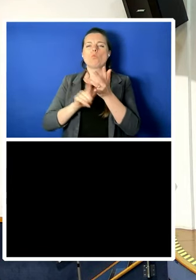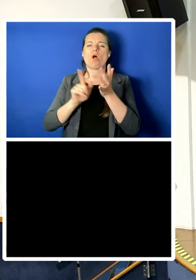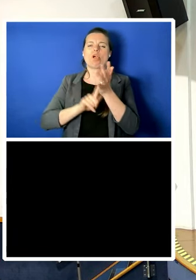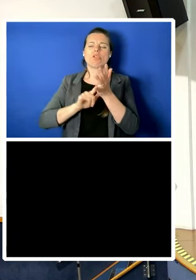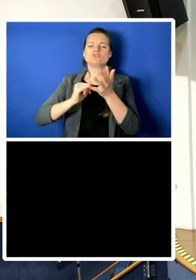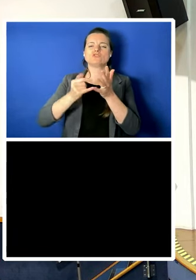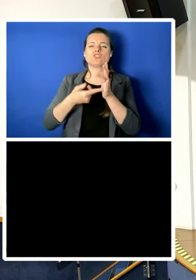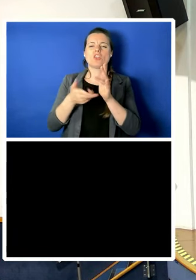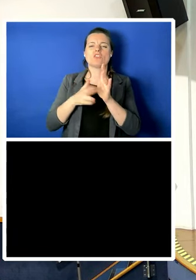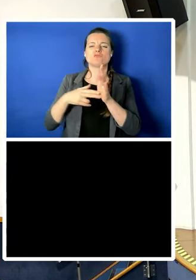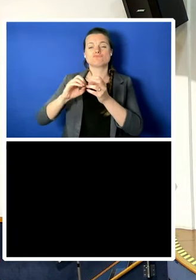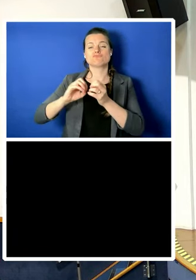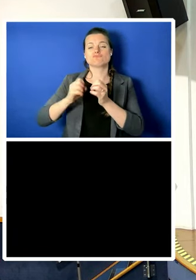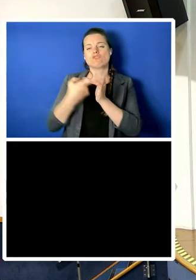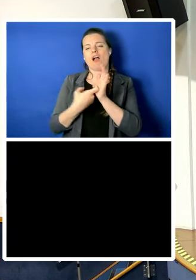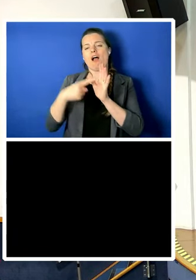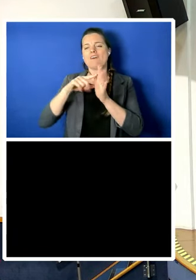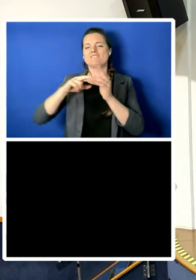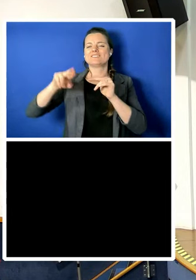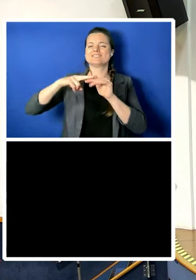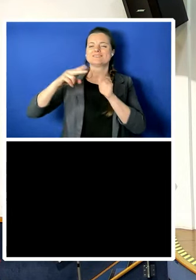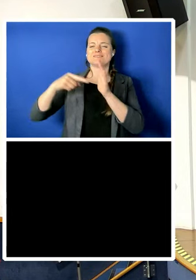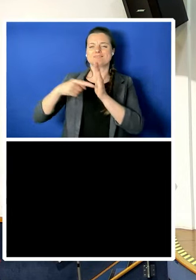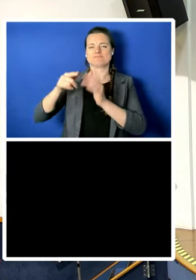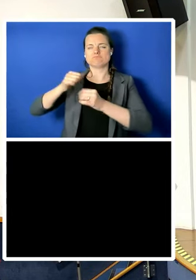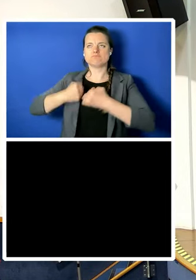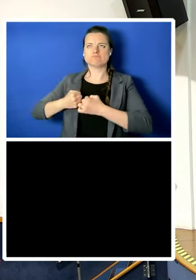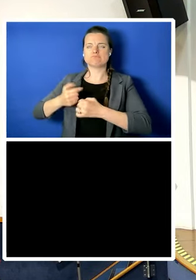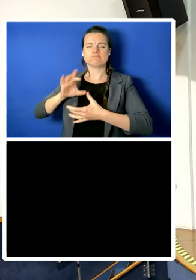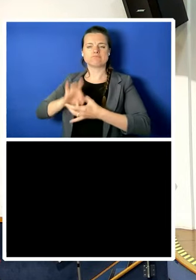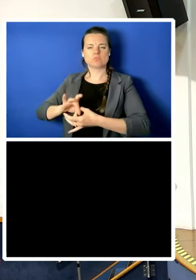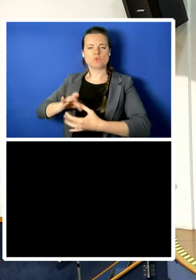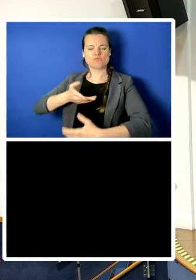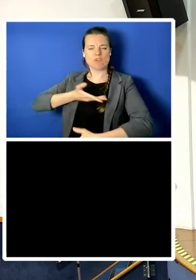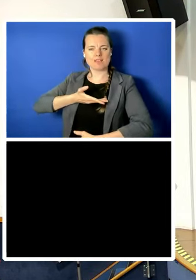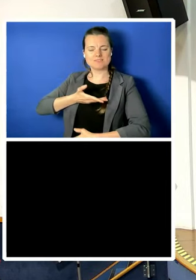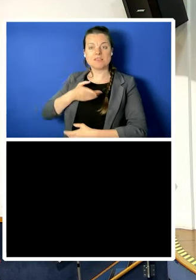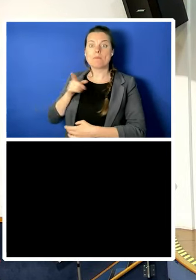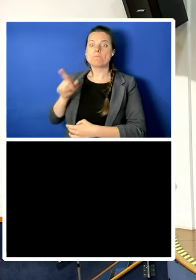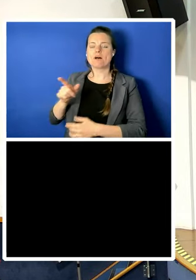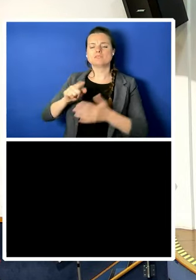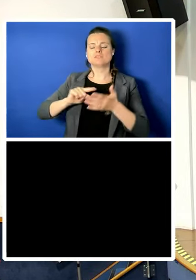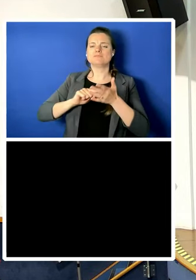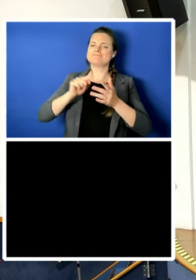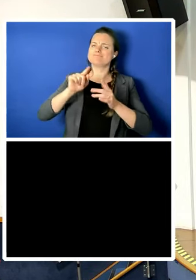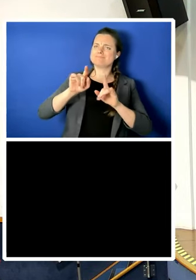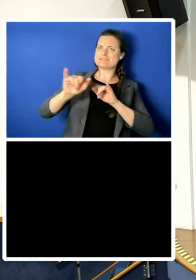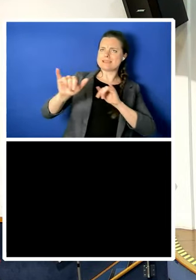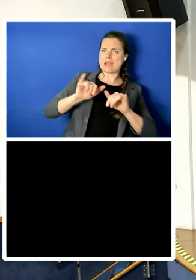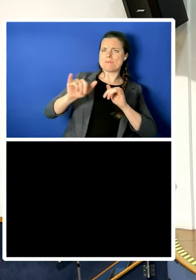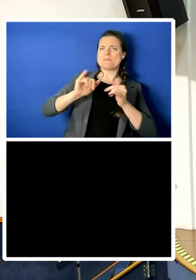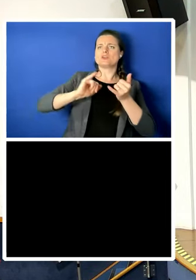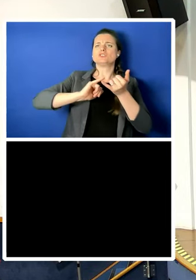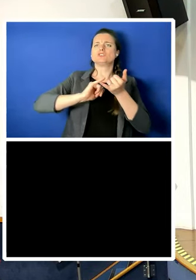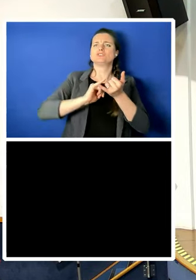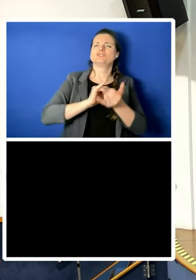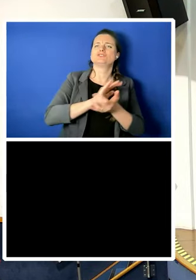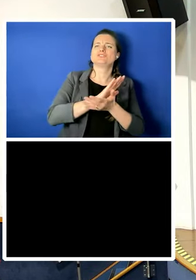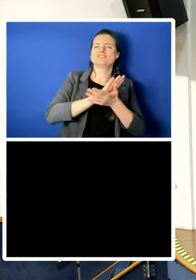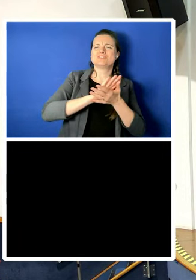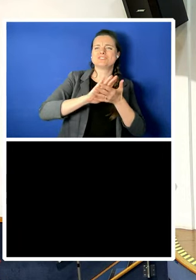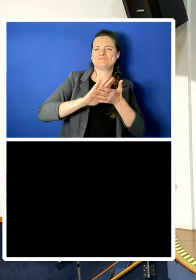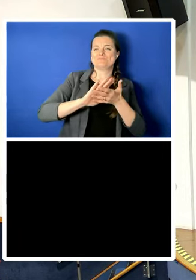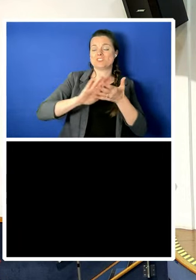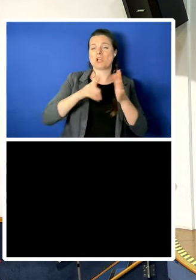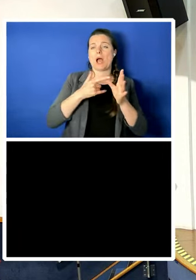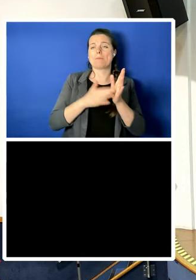Chakrabati's timely defence shows how the idea and the spirit of human rights is crucial to how we think about and